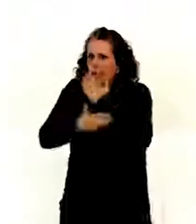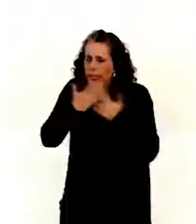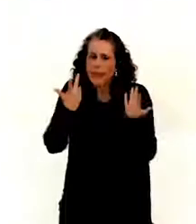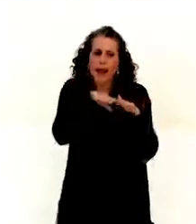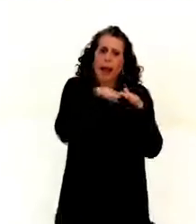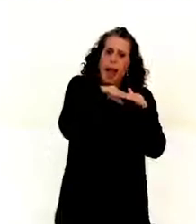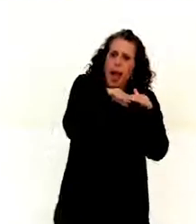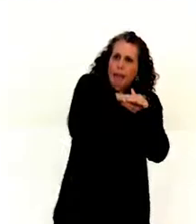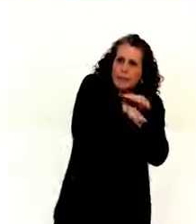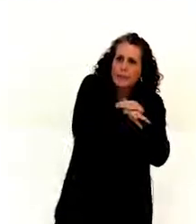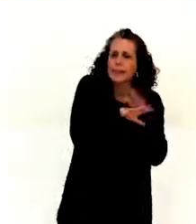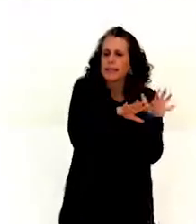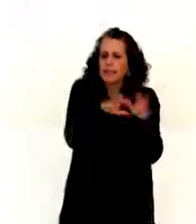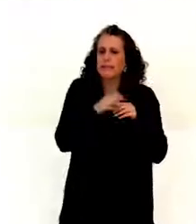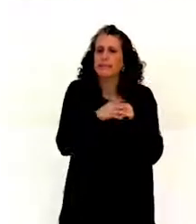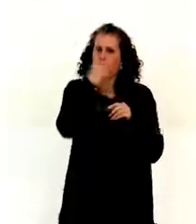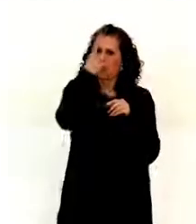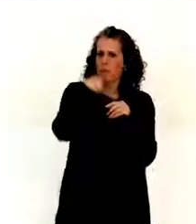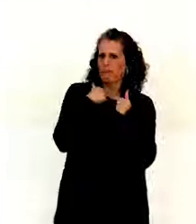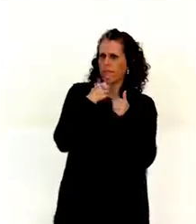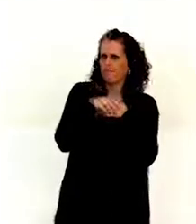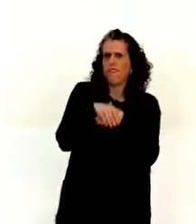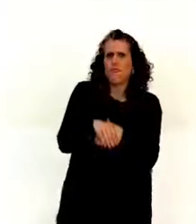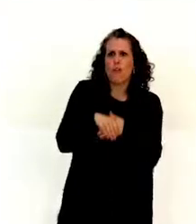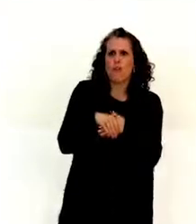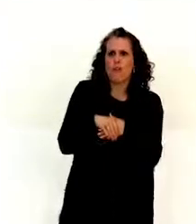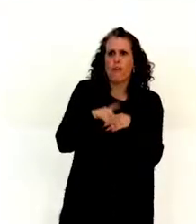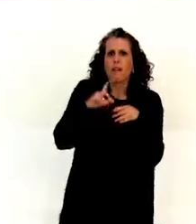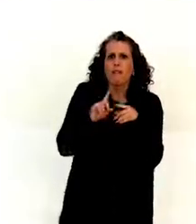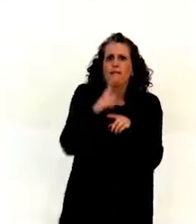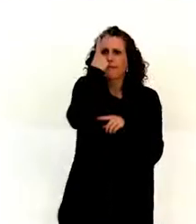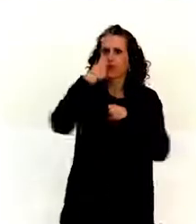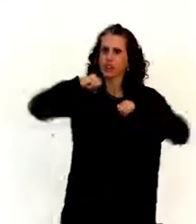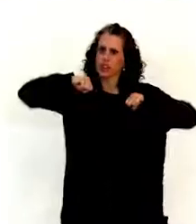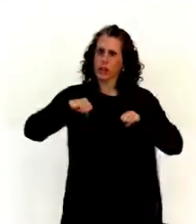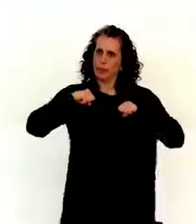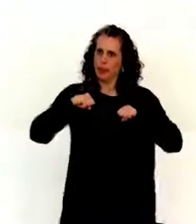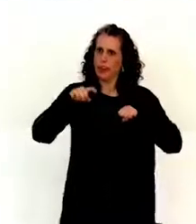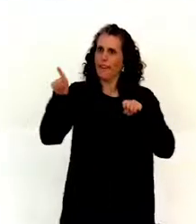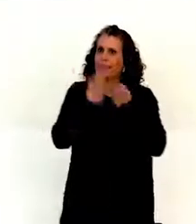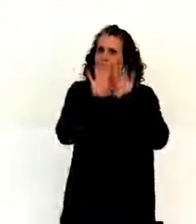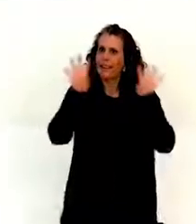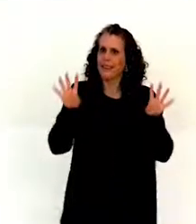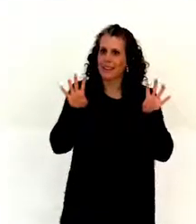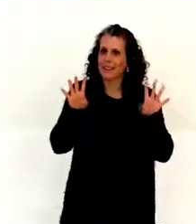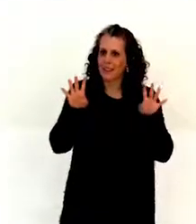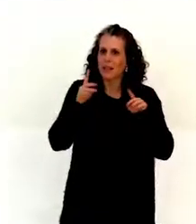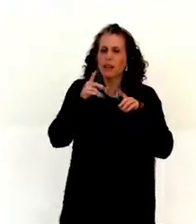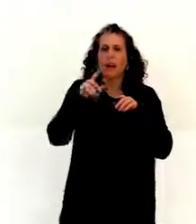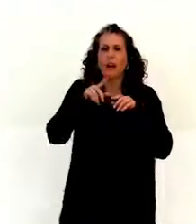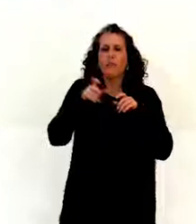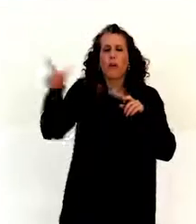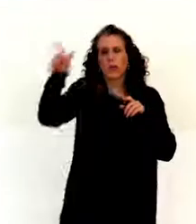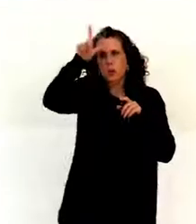And my dear colleague and friend, the inaugural chairperson of the committee, Mr. Altarwani from Jordan